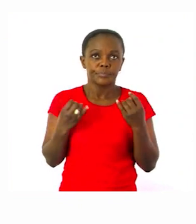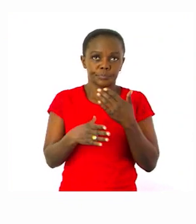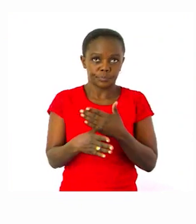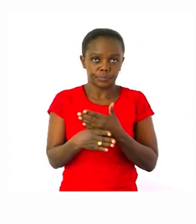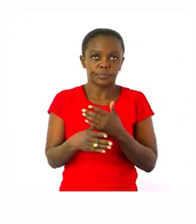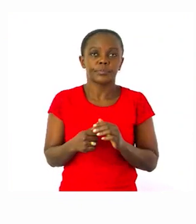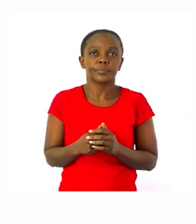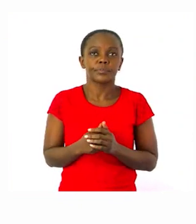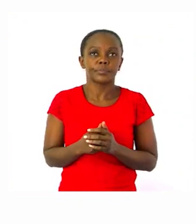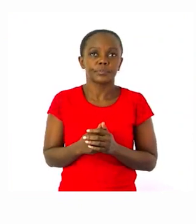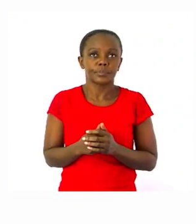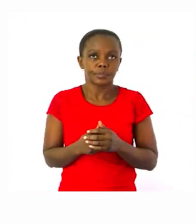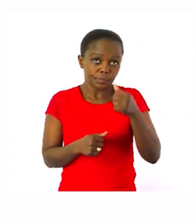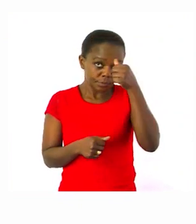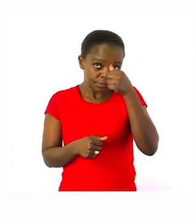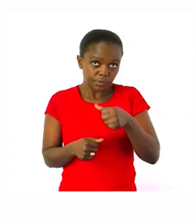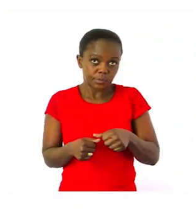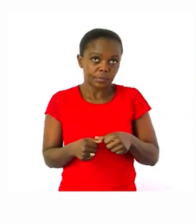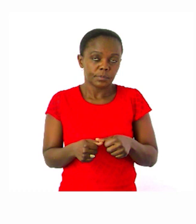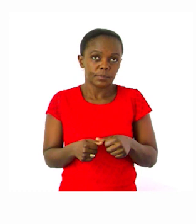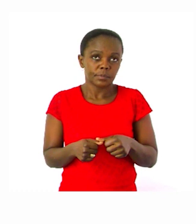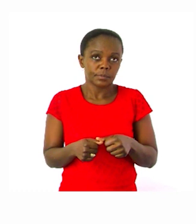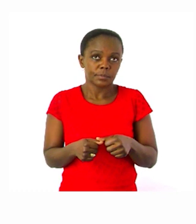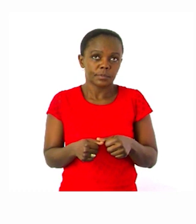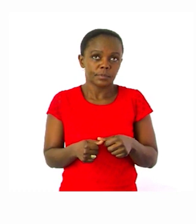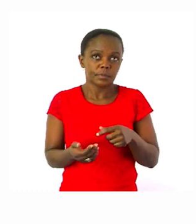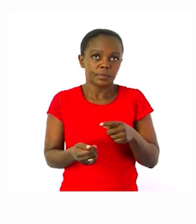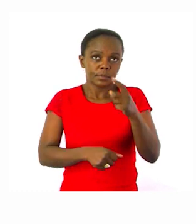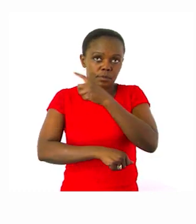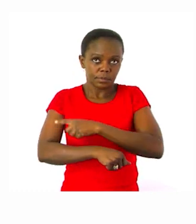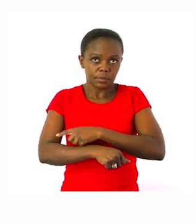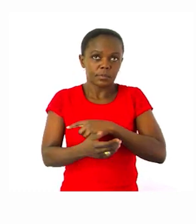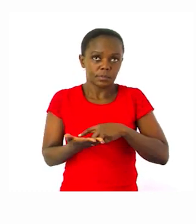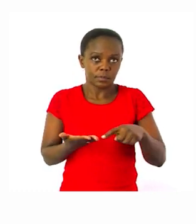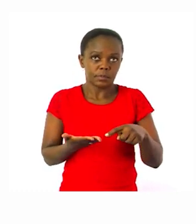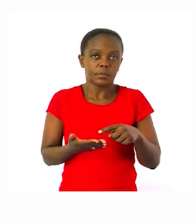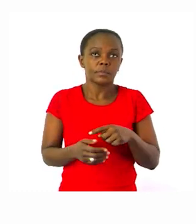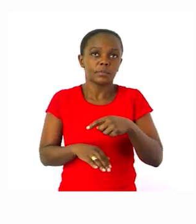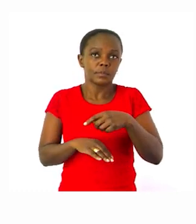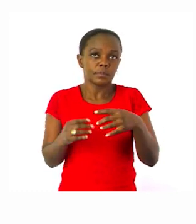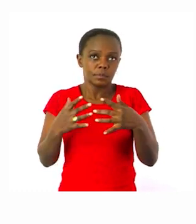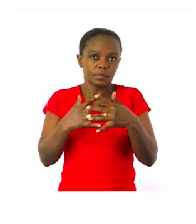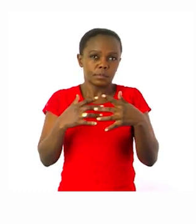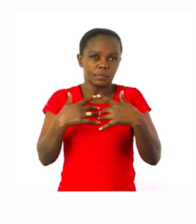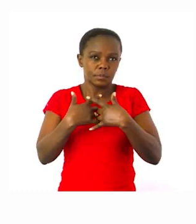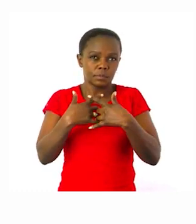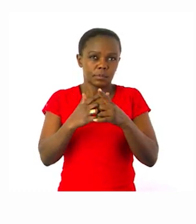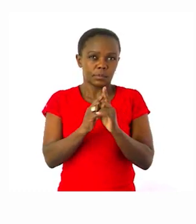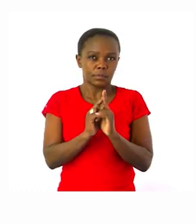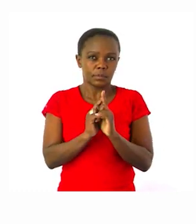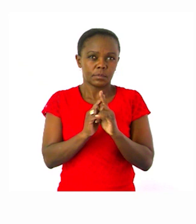Let us remind each other of the days of the week. Sunday, Monday, Tuesday,